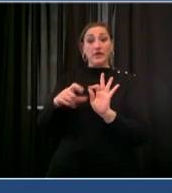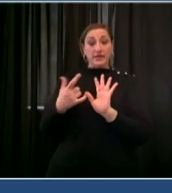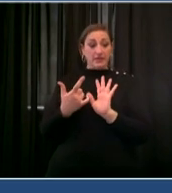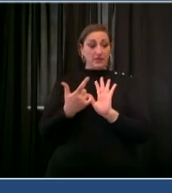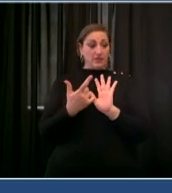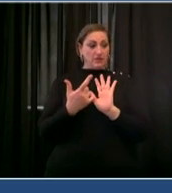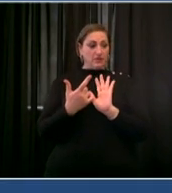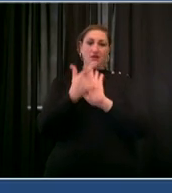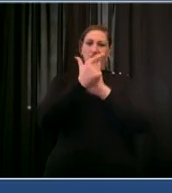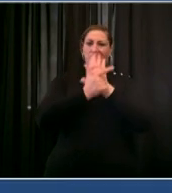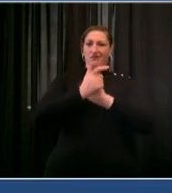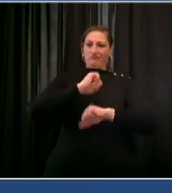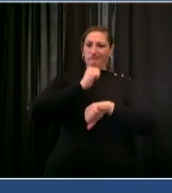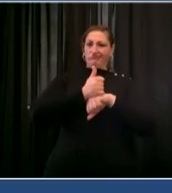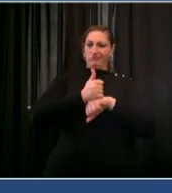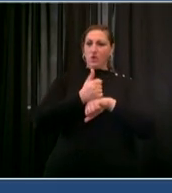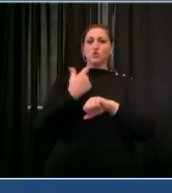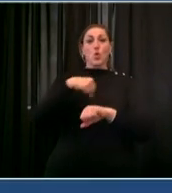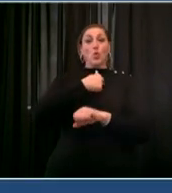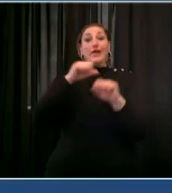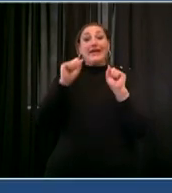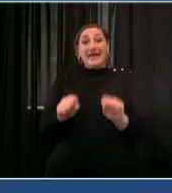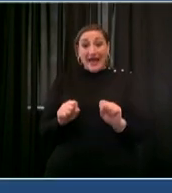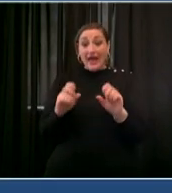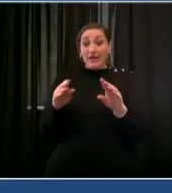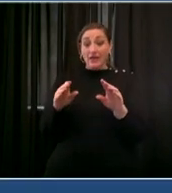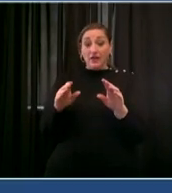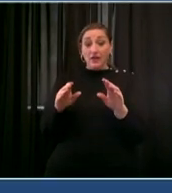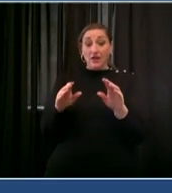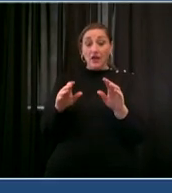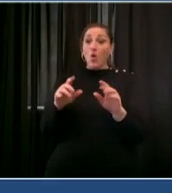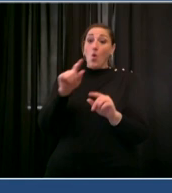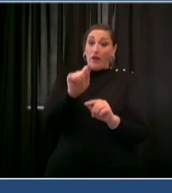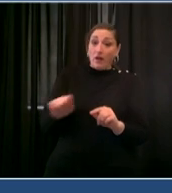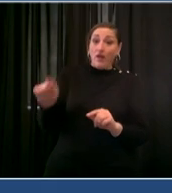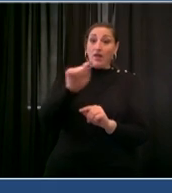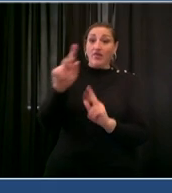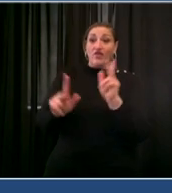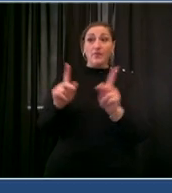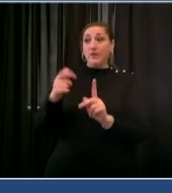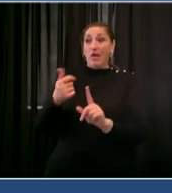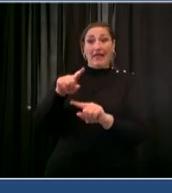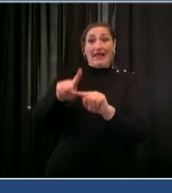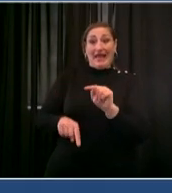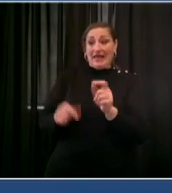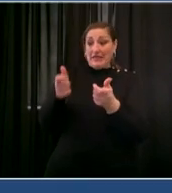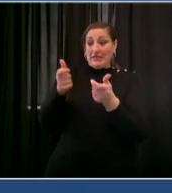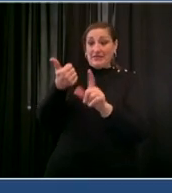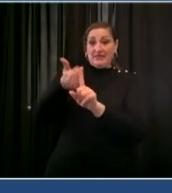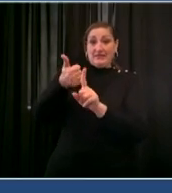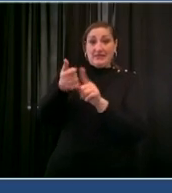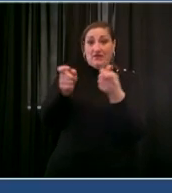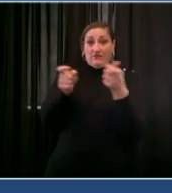treatment at critical moments when they are simply unable to self-direct and